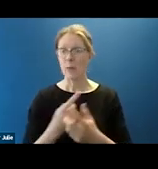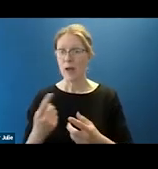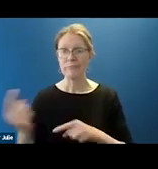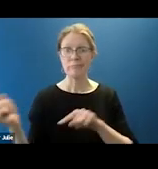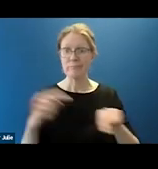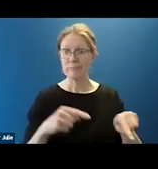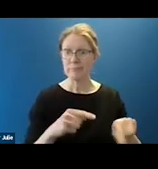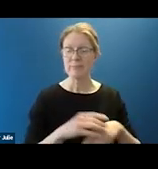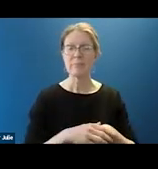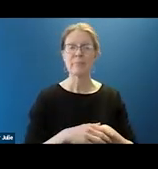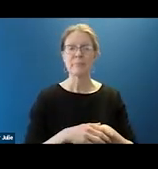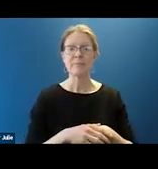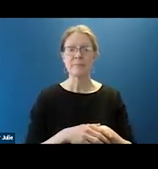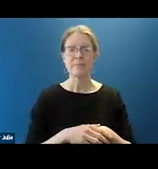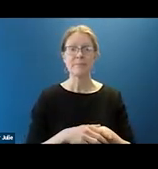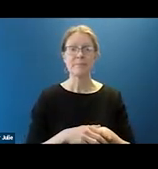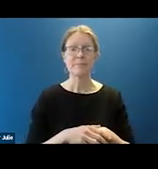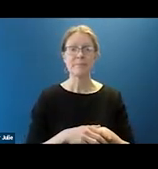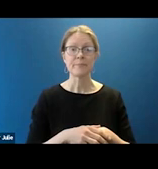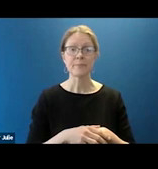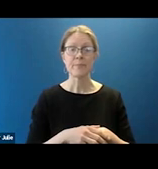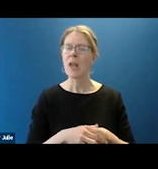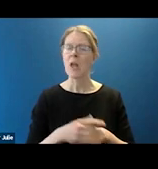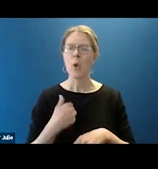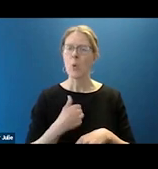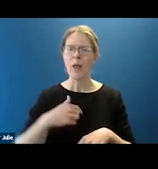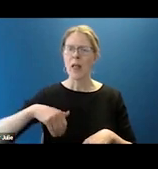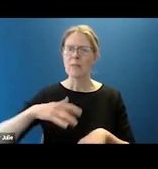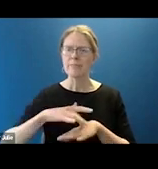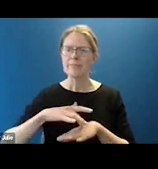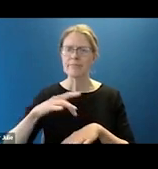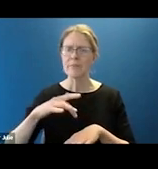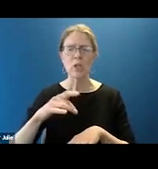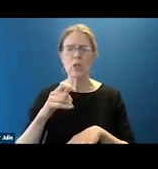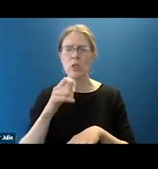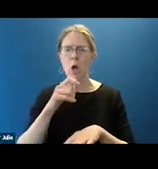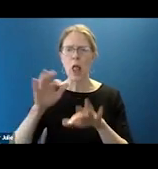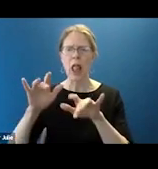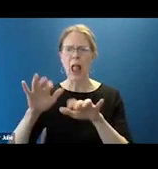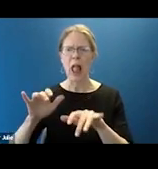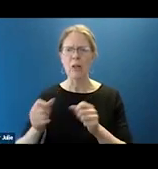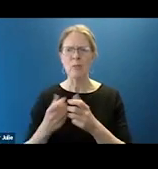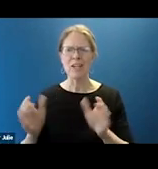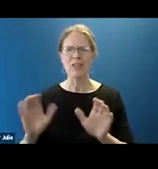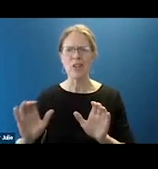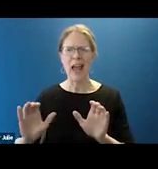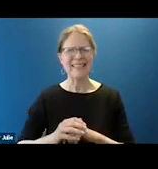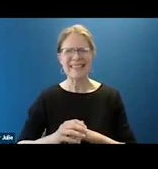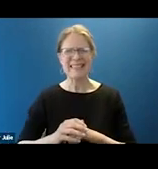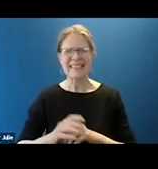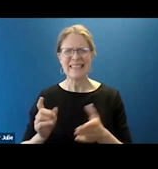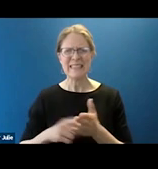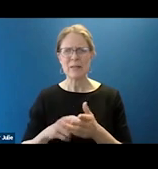know that that's going to be in there. We didn't talk about this, I don't think. Don't overuse that chat box. Sometimes people get really chatty in the chat box